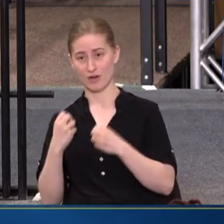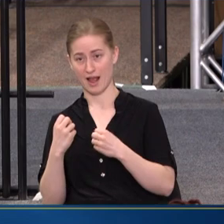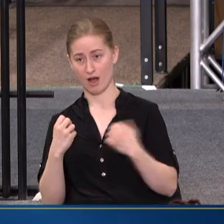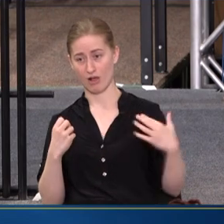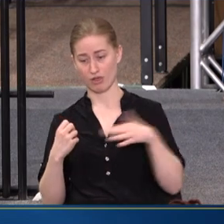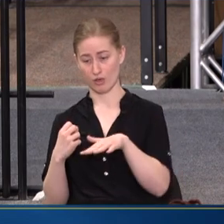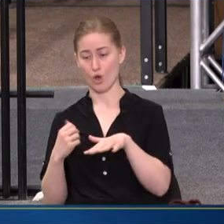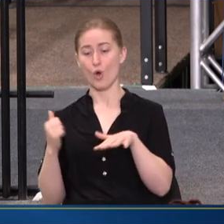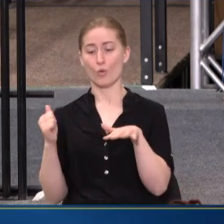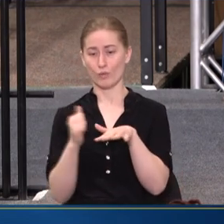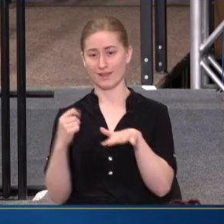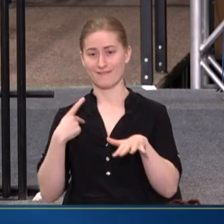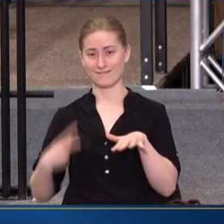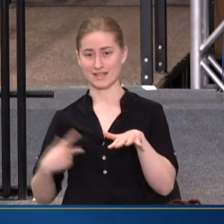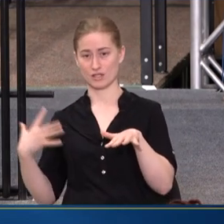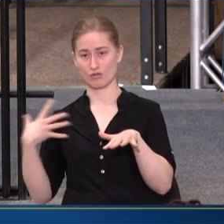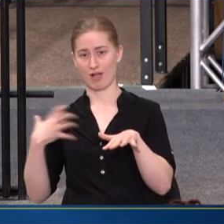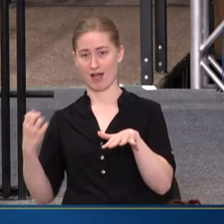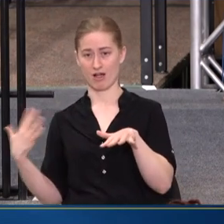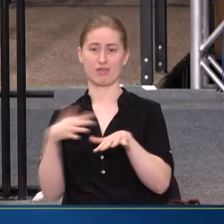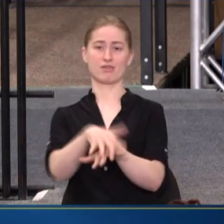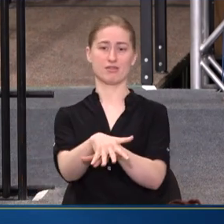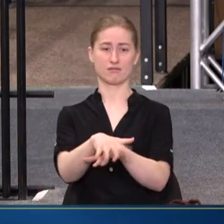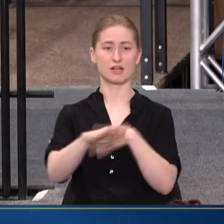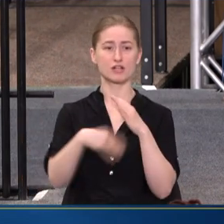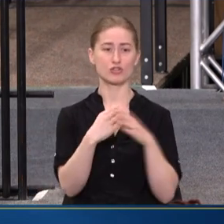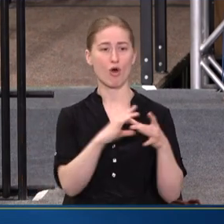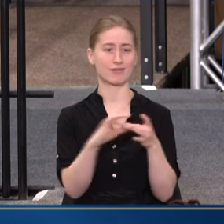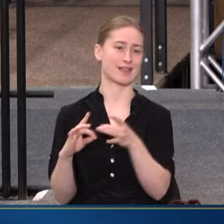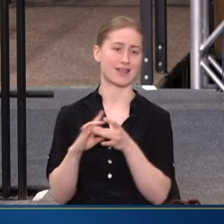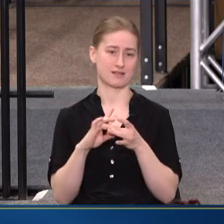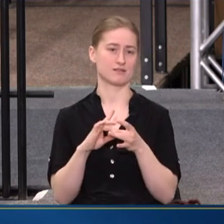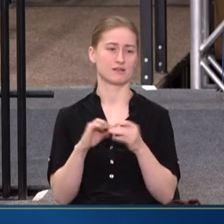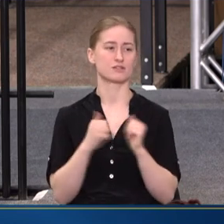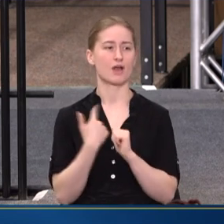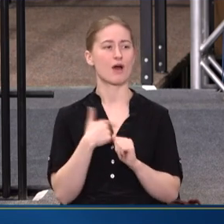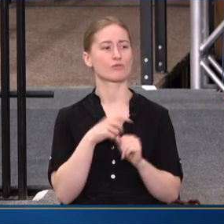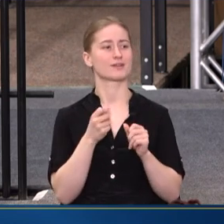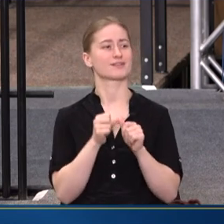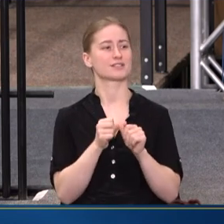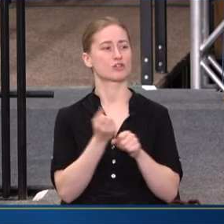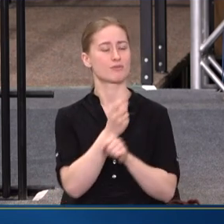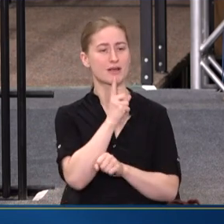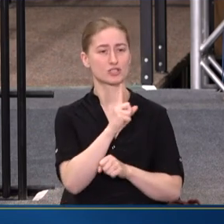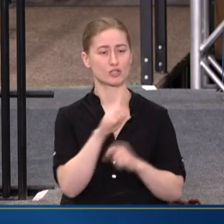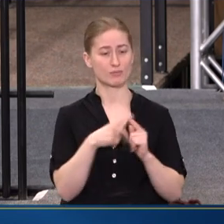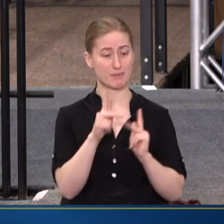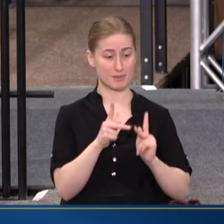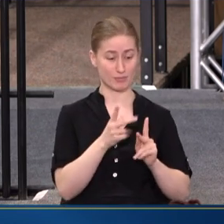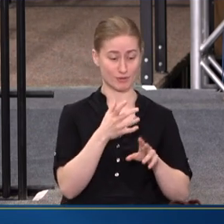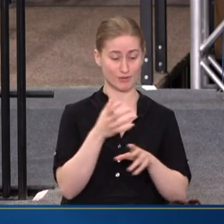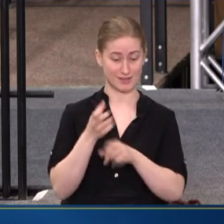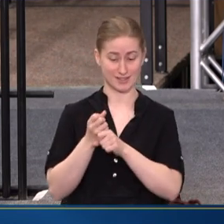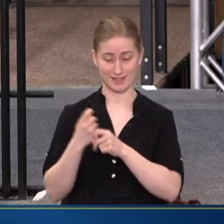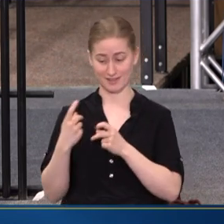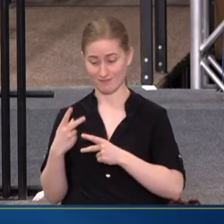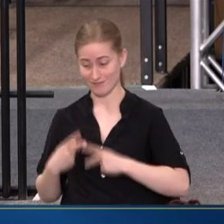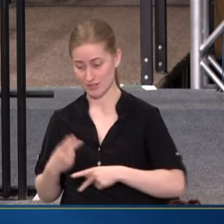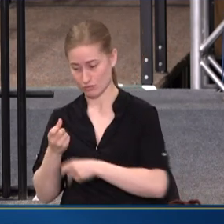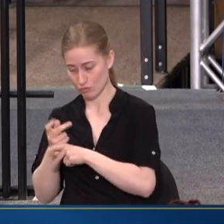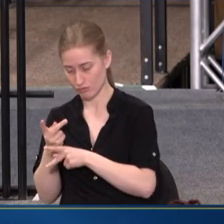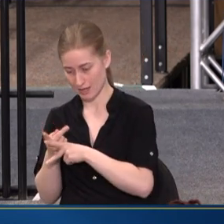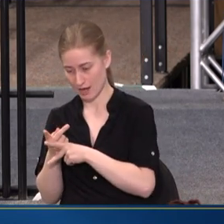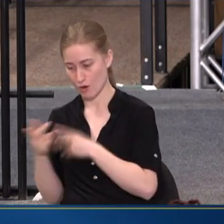HEALTH, THEY ARE ALL RELATED AND HOW DO WE CONTINUE TO MAKE SURE THAT WHEN PEOPLE ARE GETTING CARE, WHETHER IT IS THROUGH